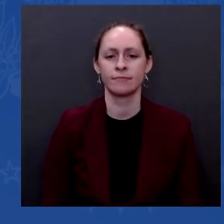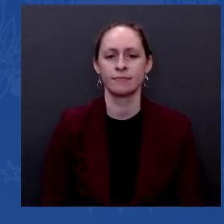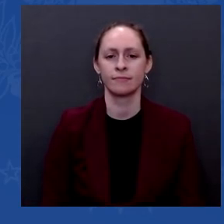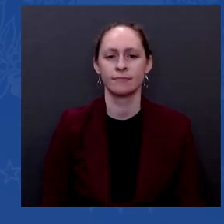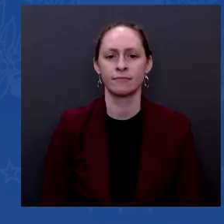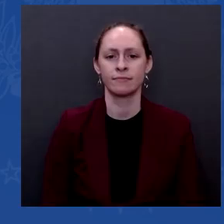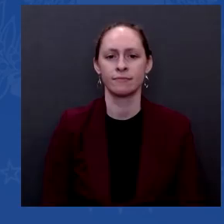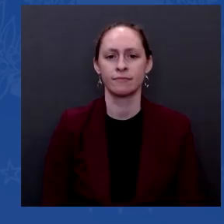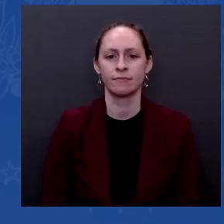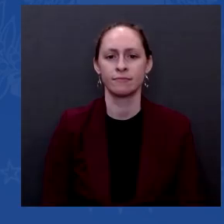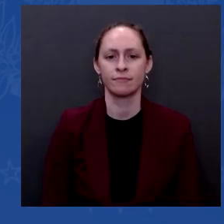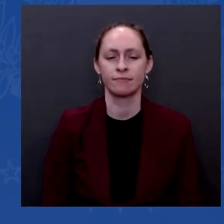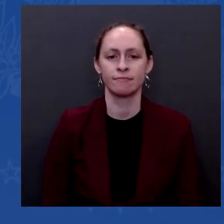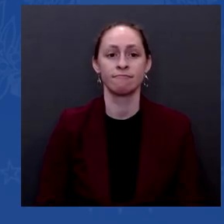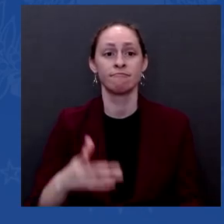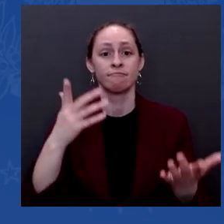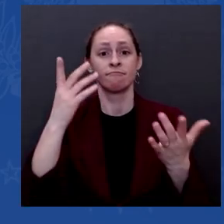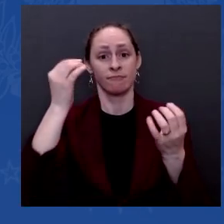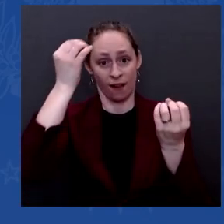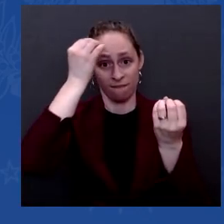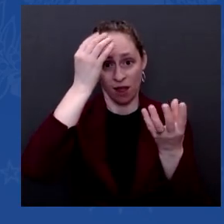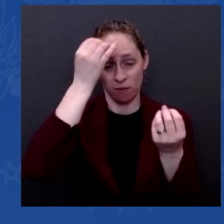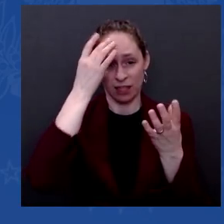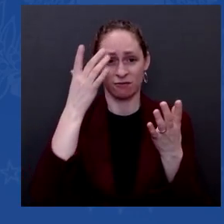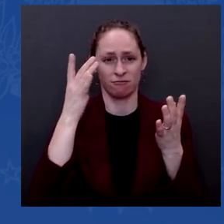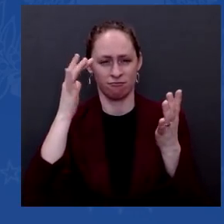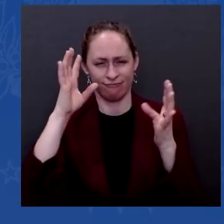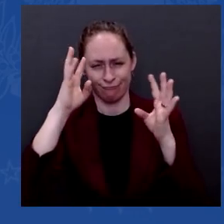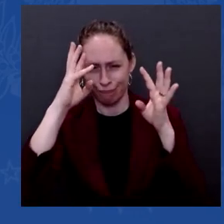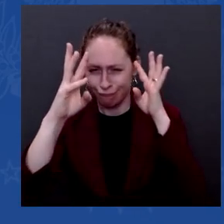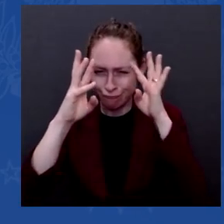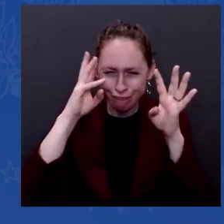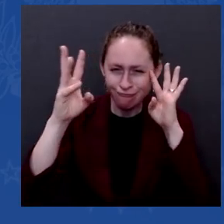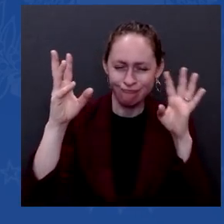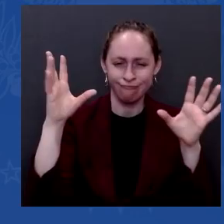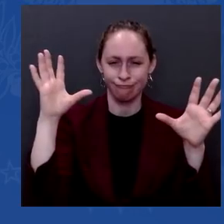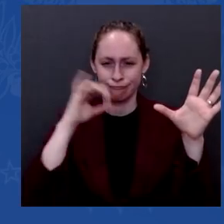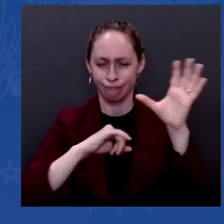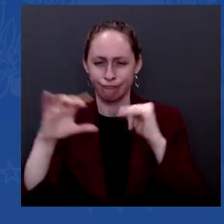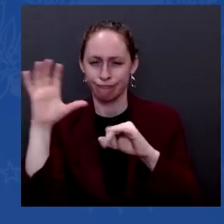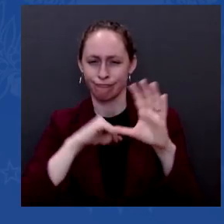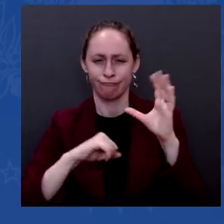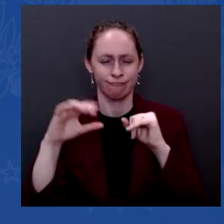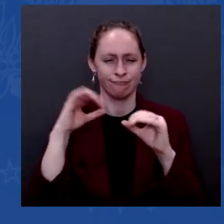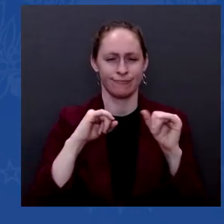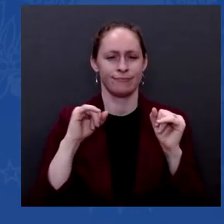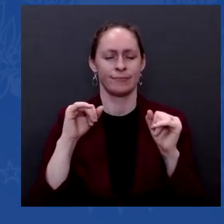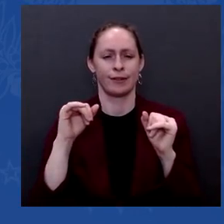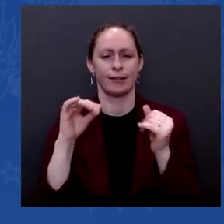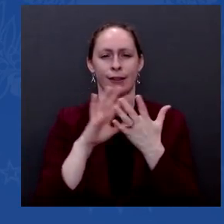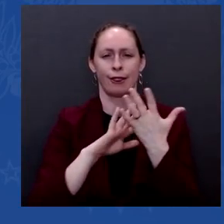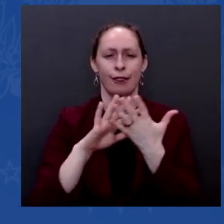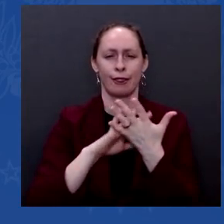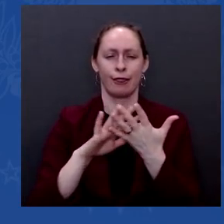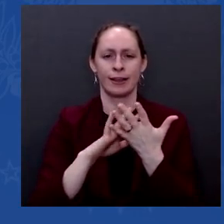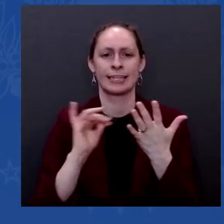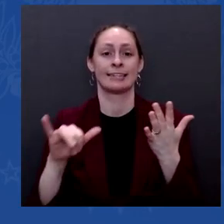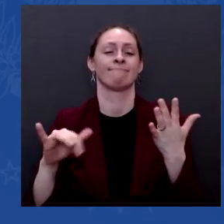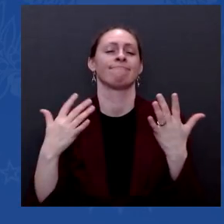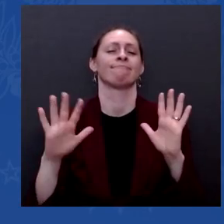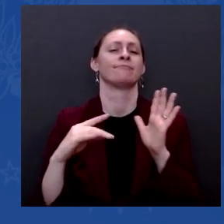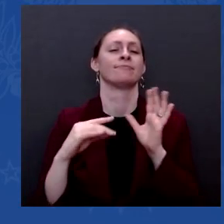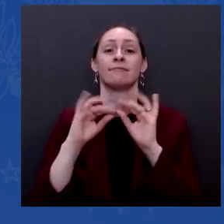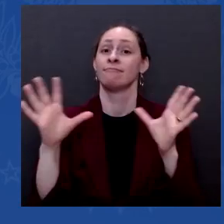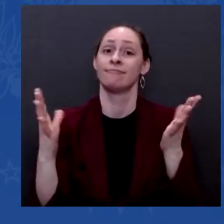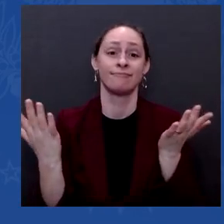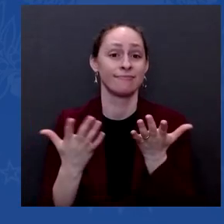cables are heading south. They're losing